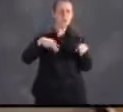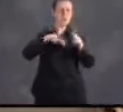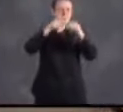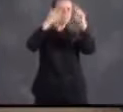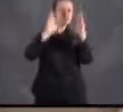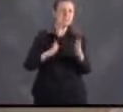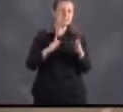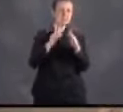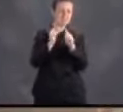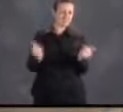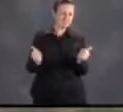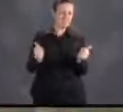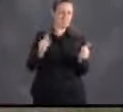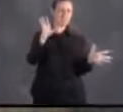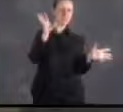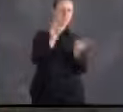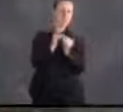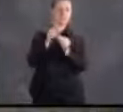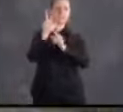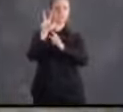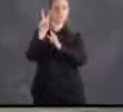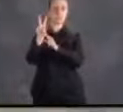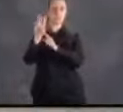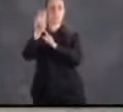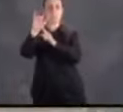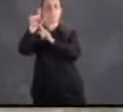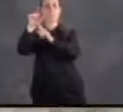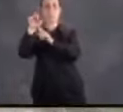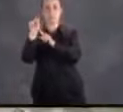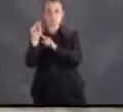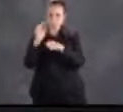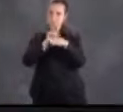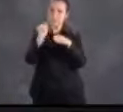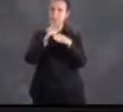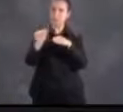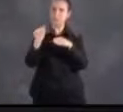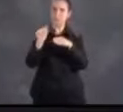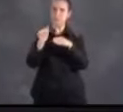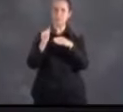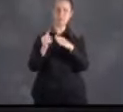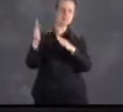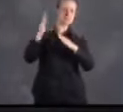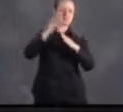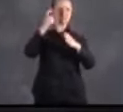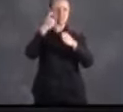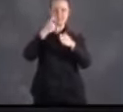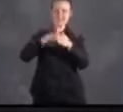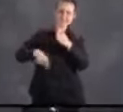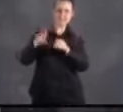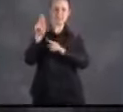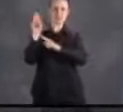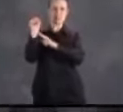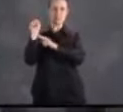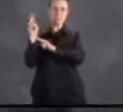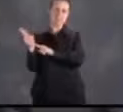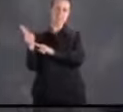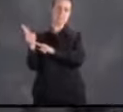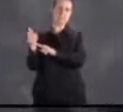$32 billion, making Ike the third costliest Atlantic hurricane in U.S. history.